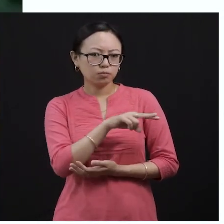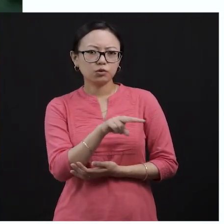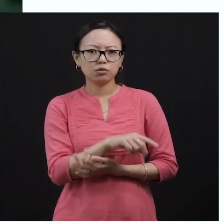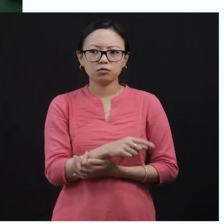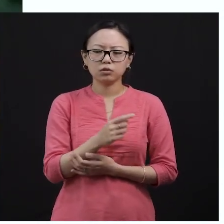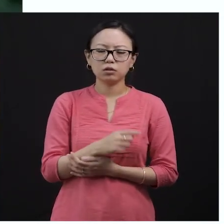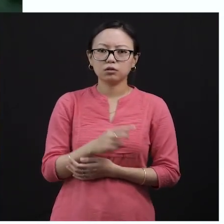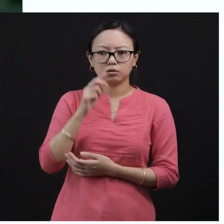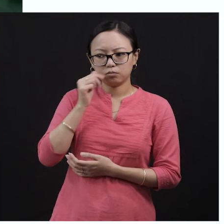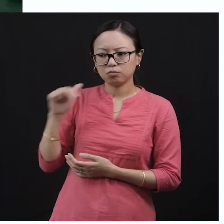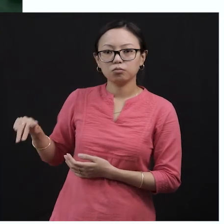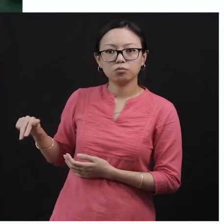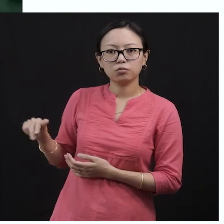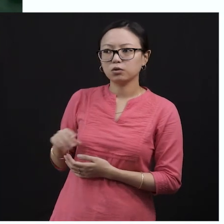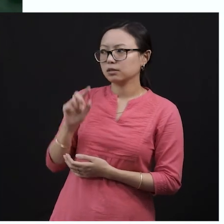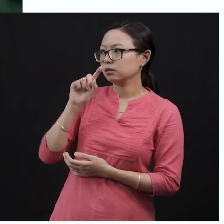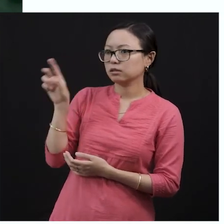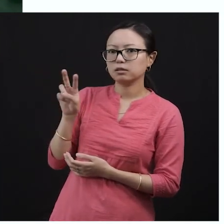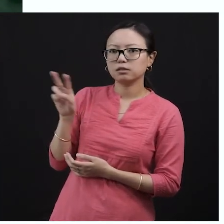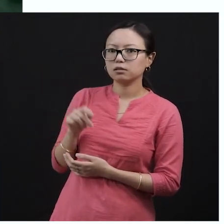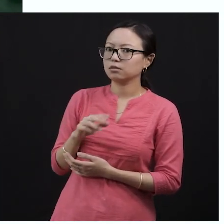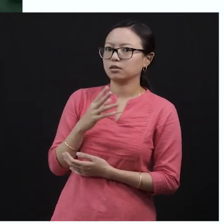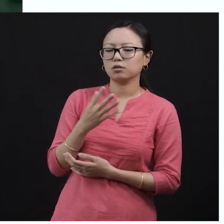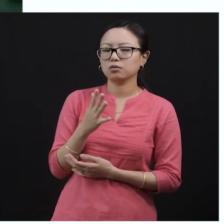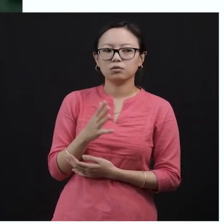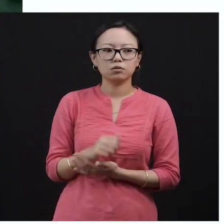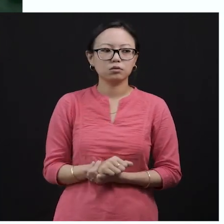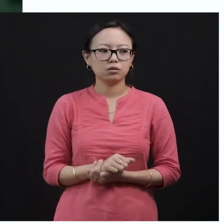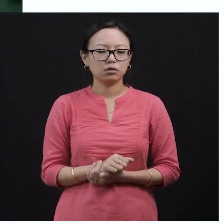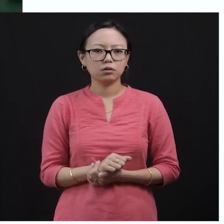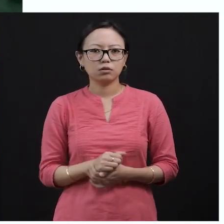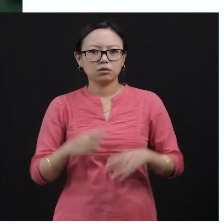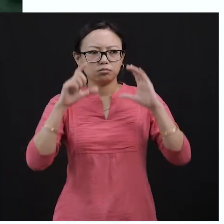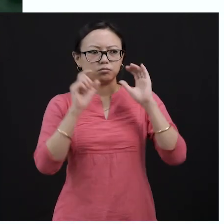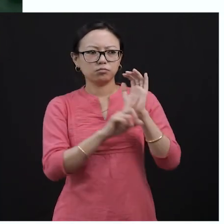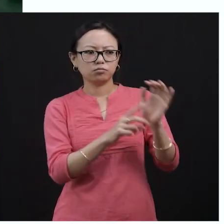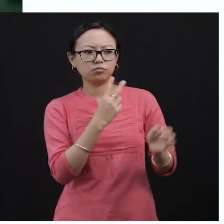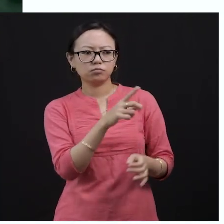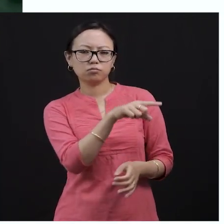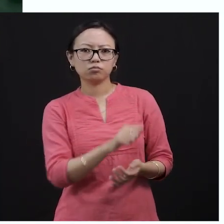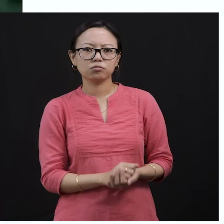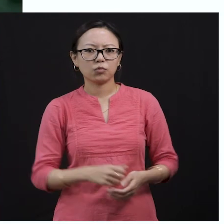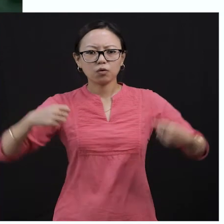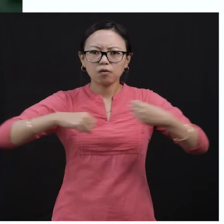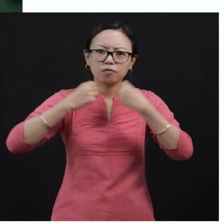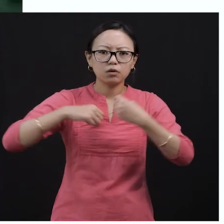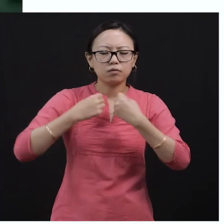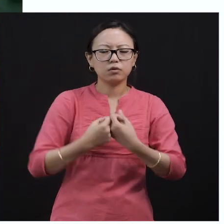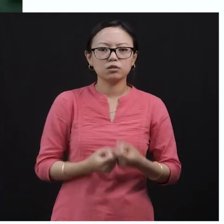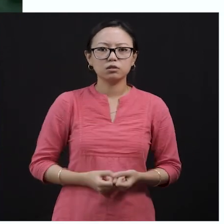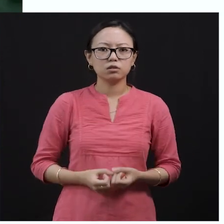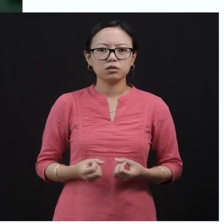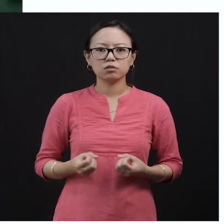fighters did not notice him, and then the battle began. See, this is the battle of the mangoes and the cobra, okay? The mangoes is a very